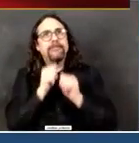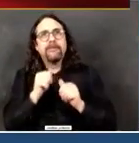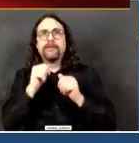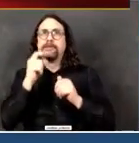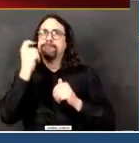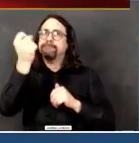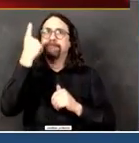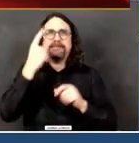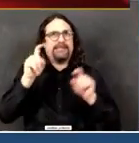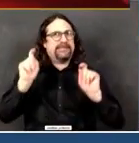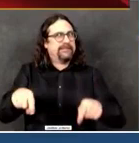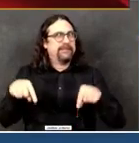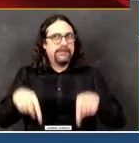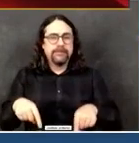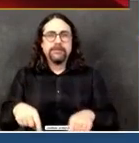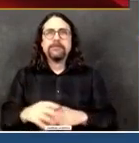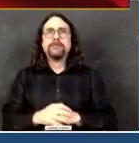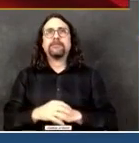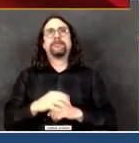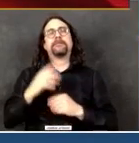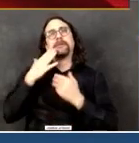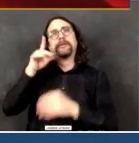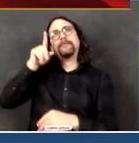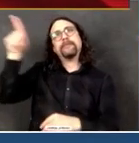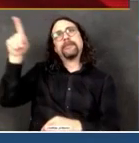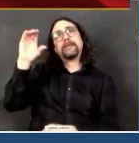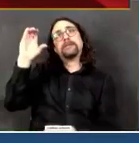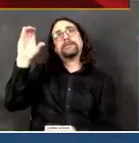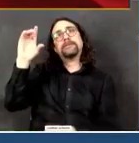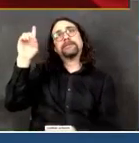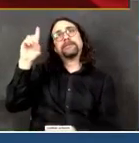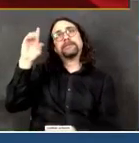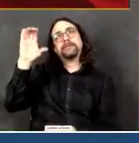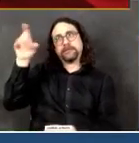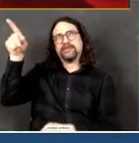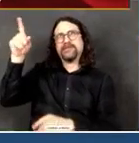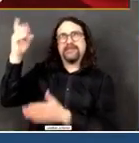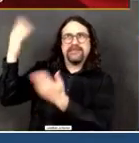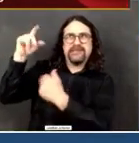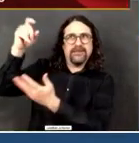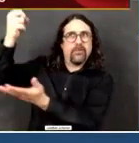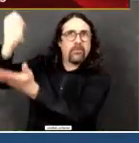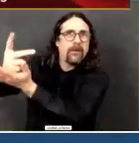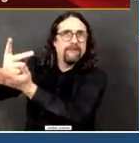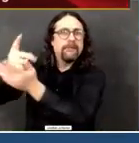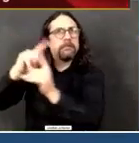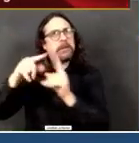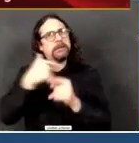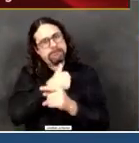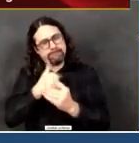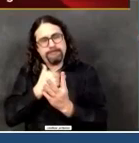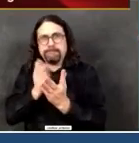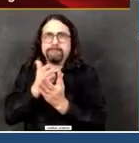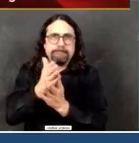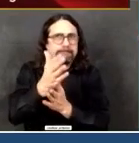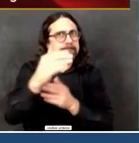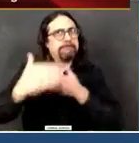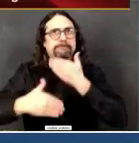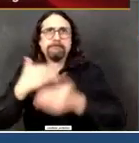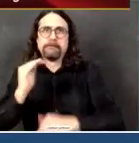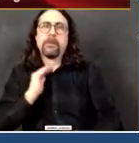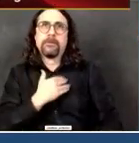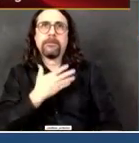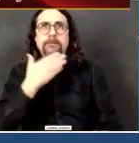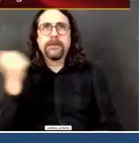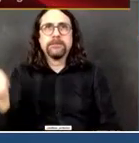crisis standard, we will have the N95 masks, the surgical masks, the gloves we need